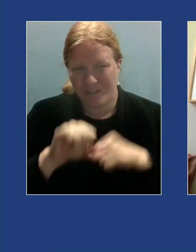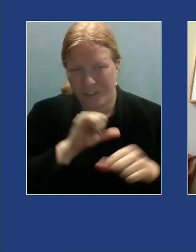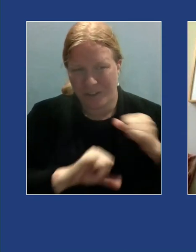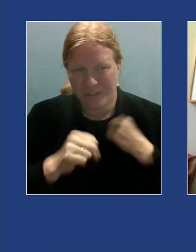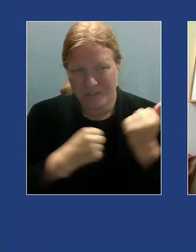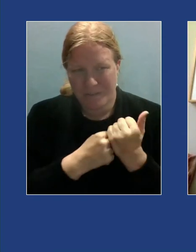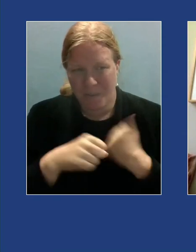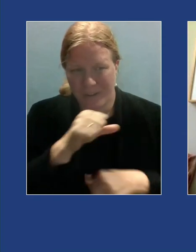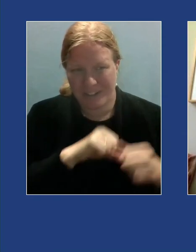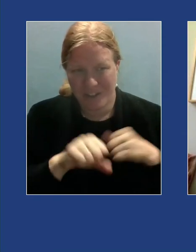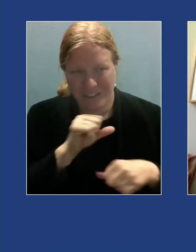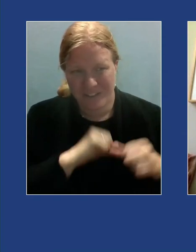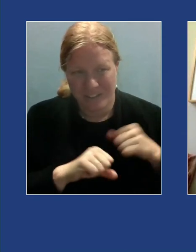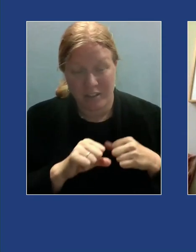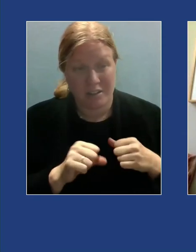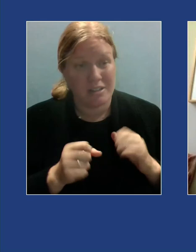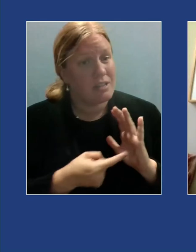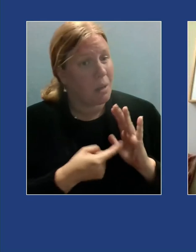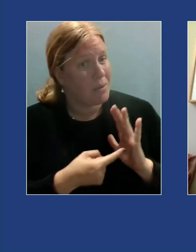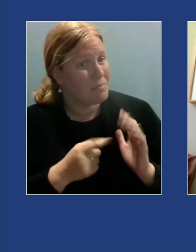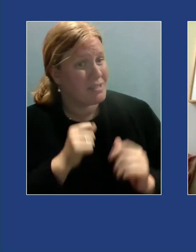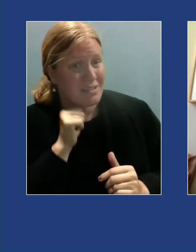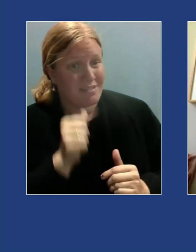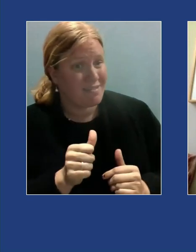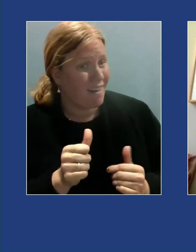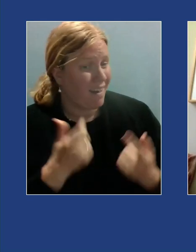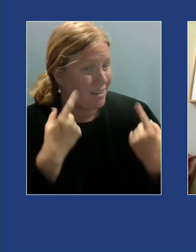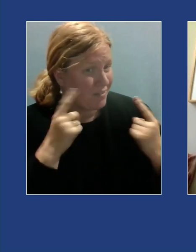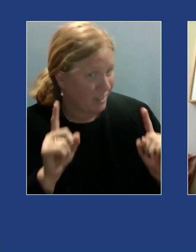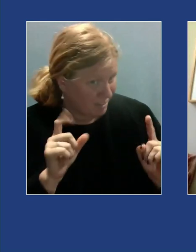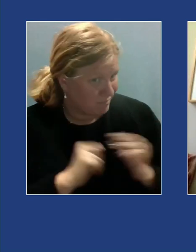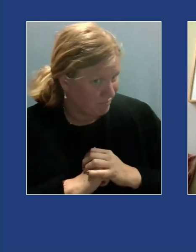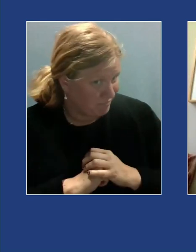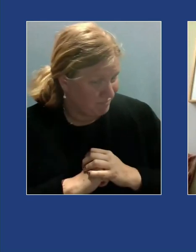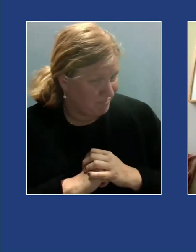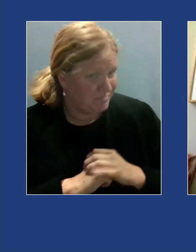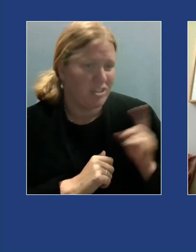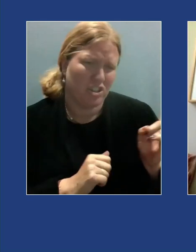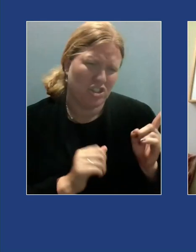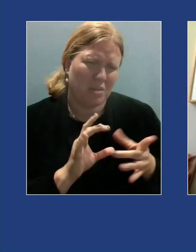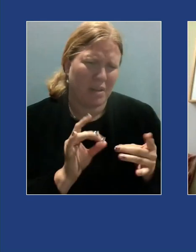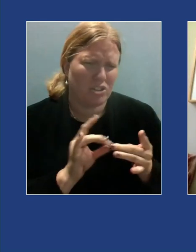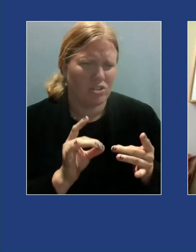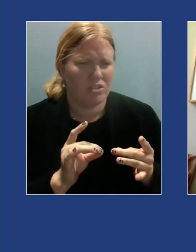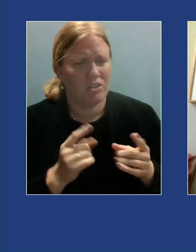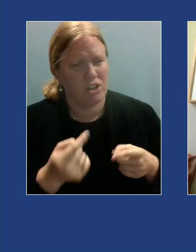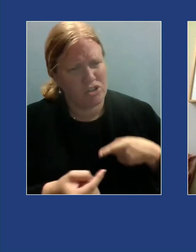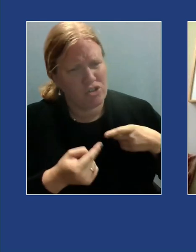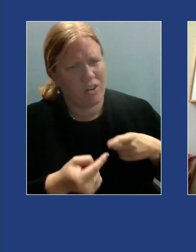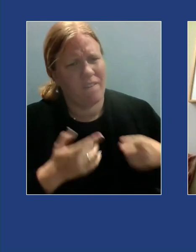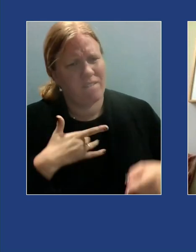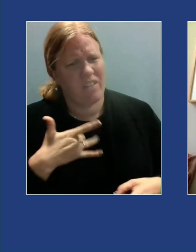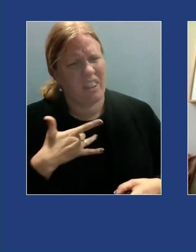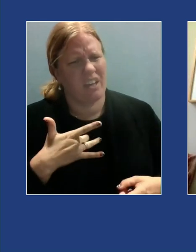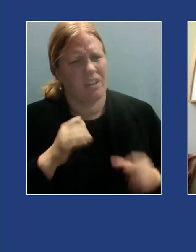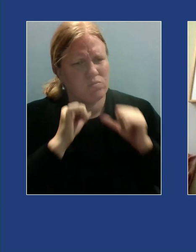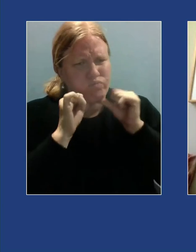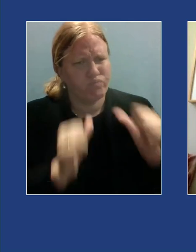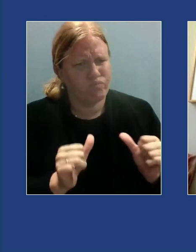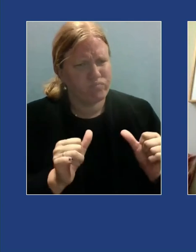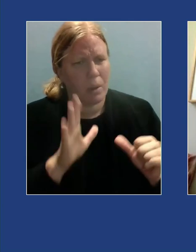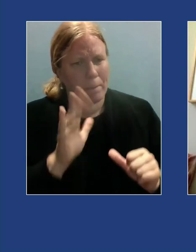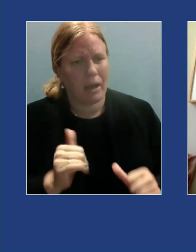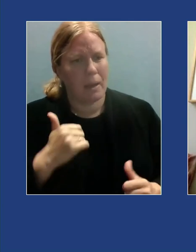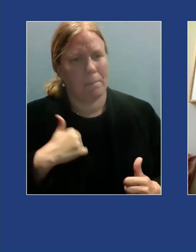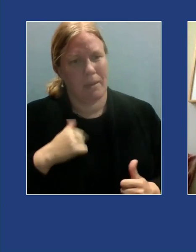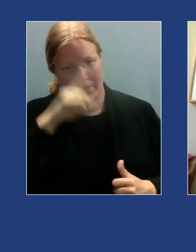another at moments it wasn't particularly effective as she mentioned she struggled with feeling rejected by me as a result of the